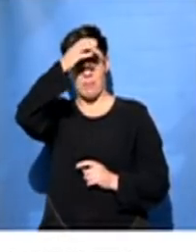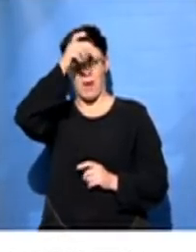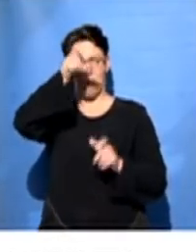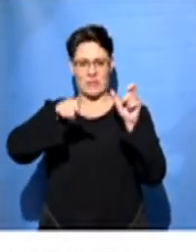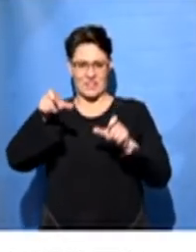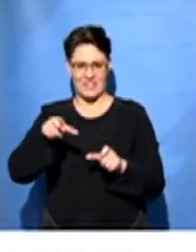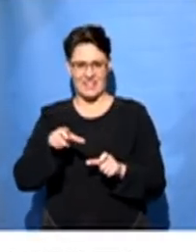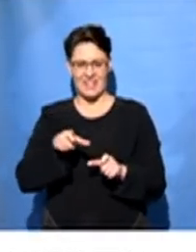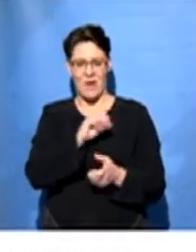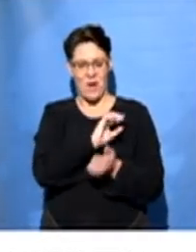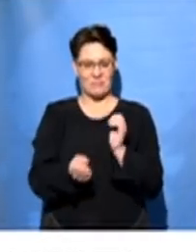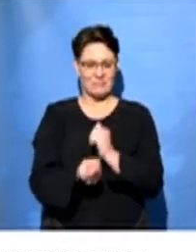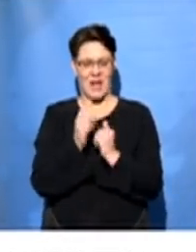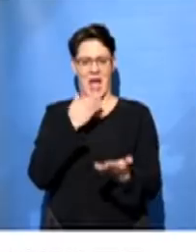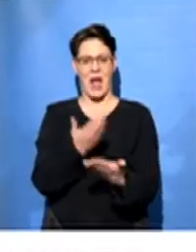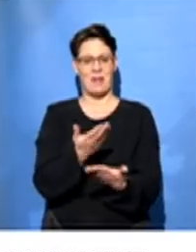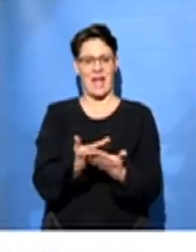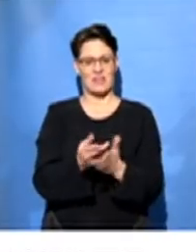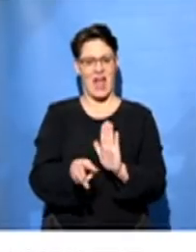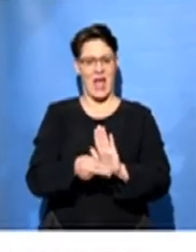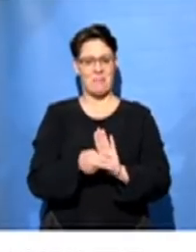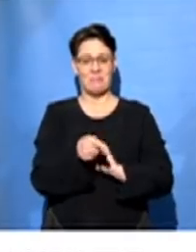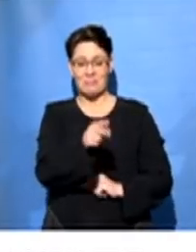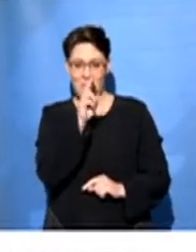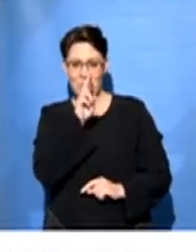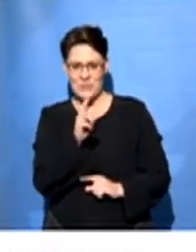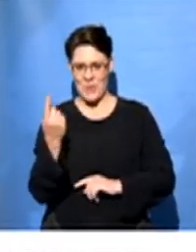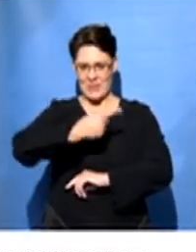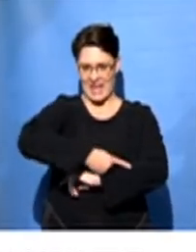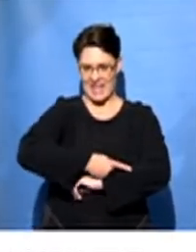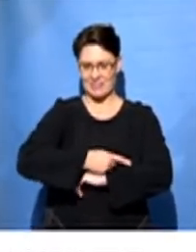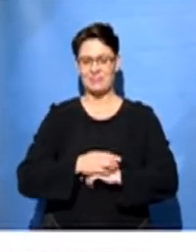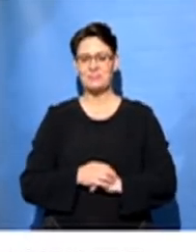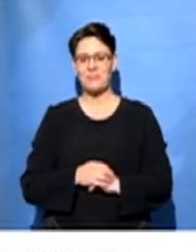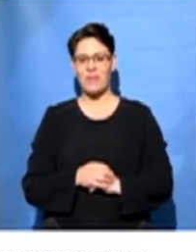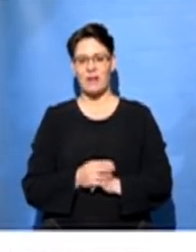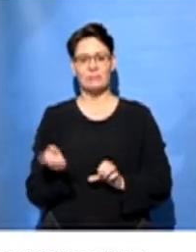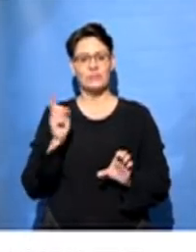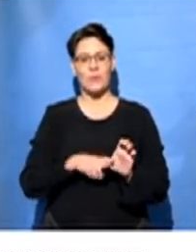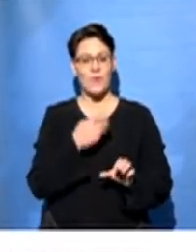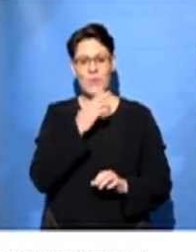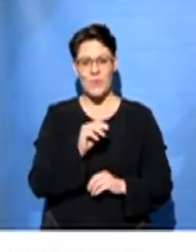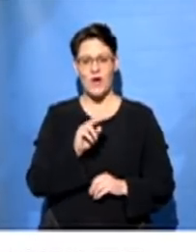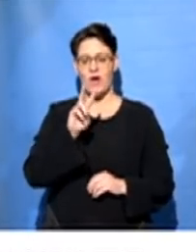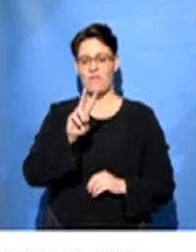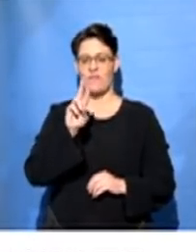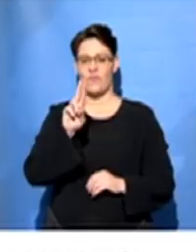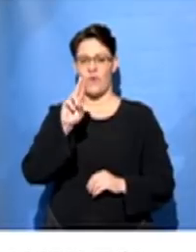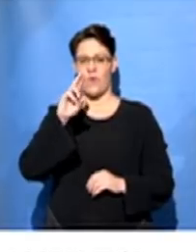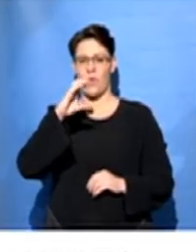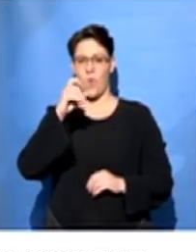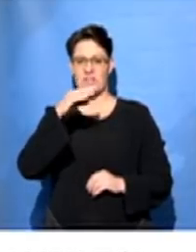behind this application that you've been seeing during the course of the day, and I'm joined now by Vukorsi